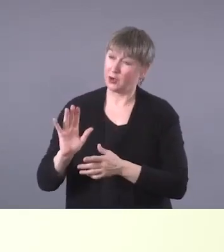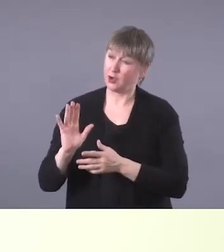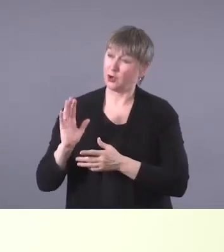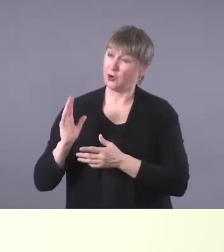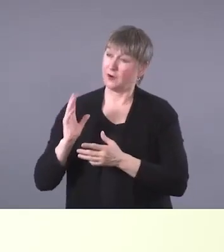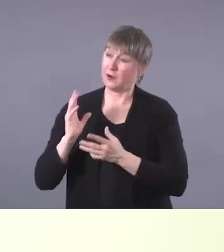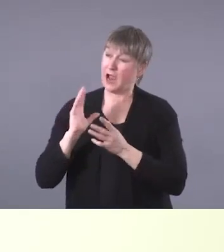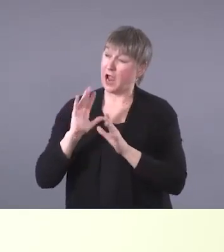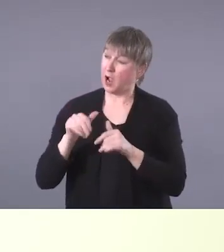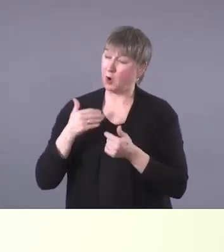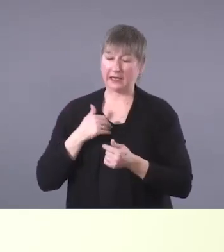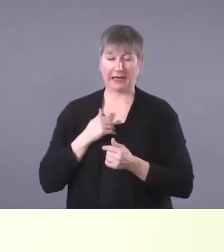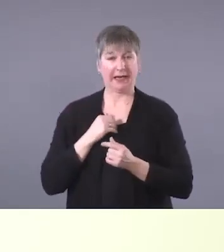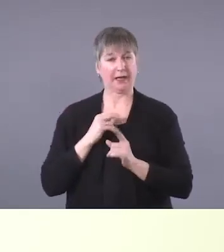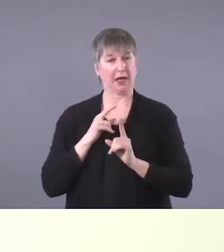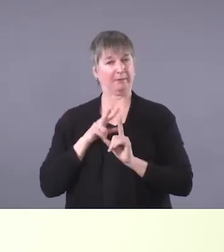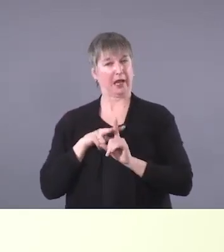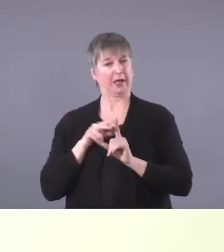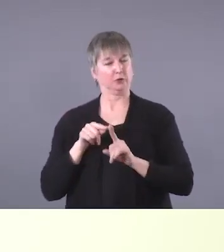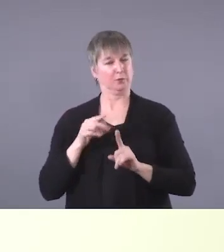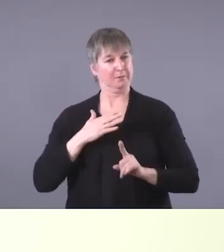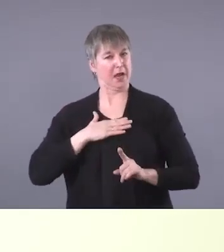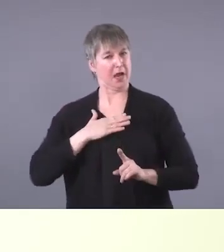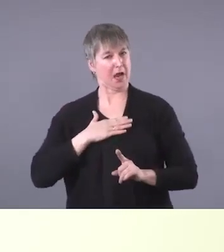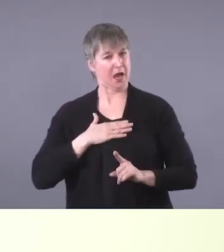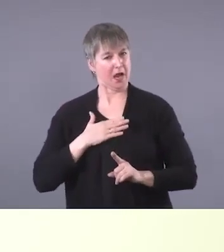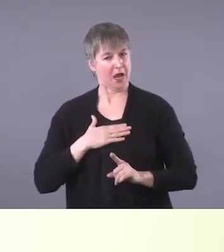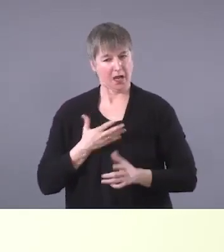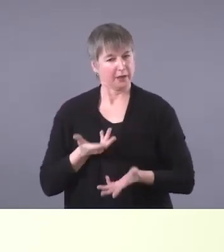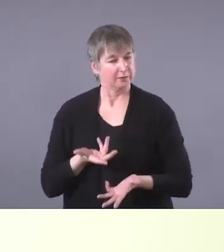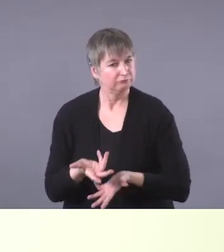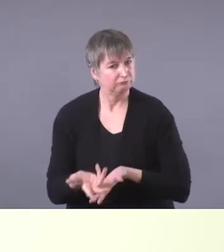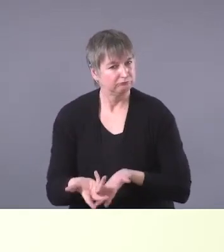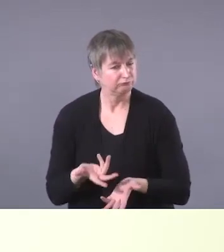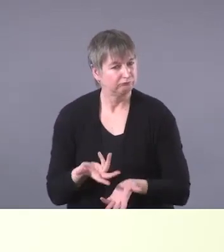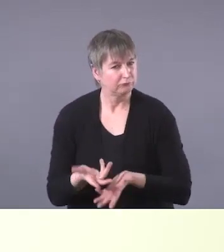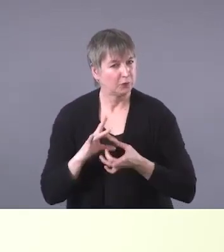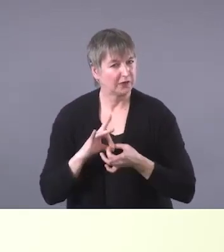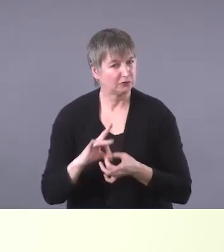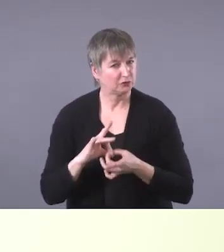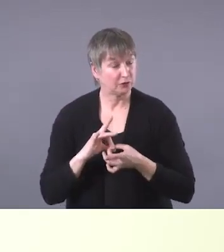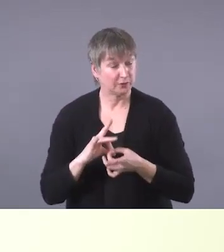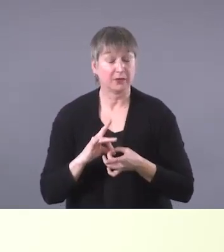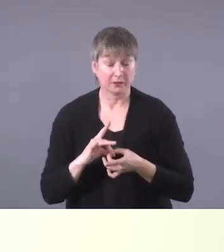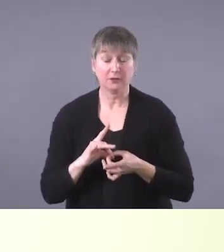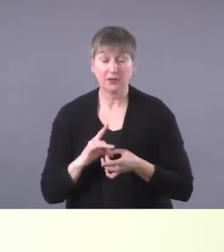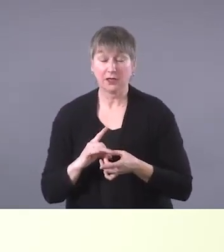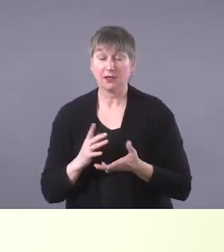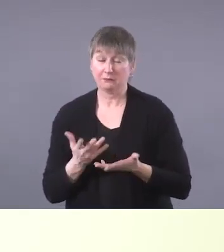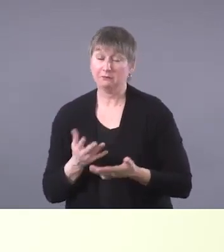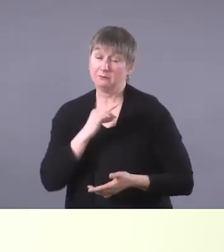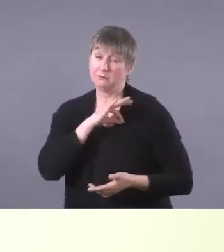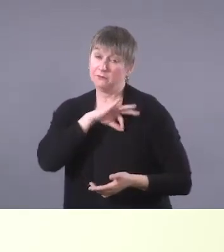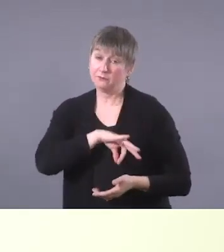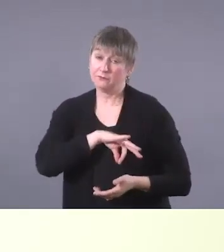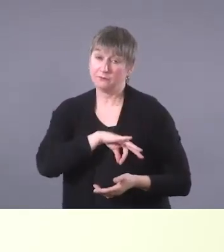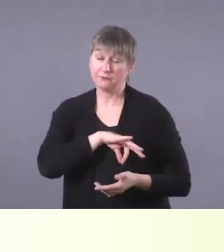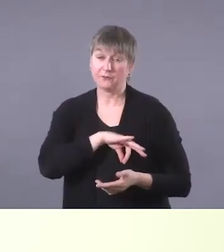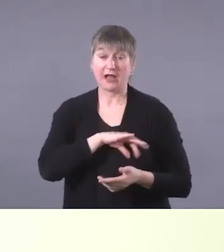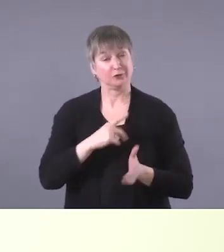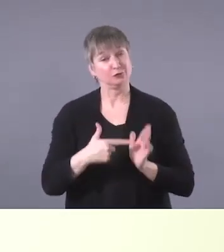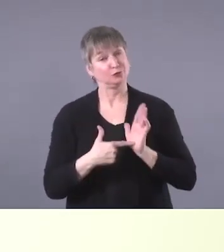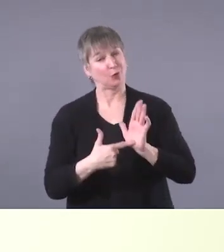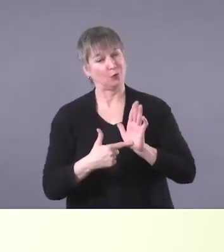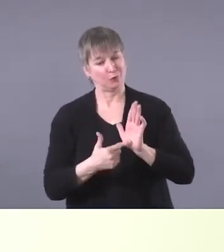could apply that into the way you engage with those that you're working with, that can be very, very valuable and, and a demonstration of